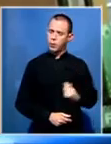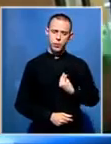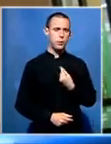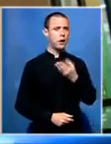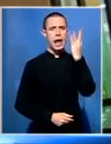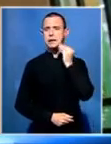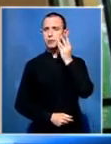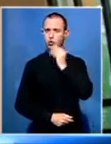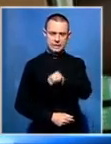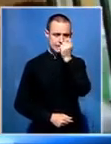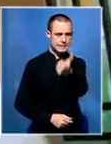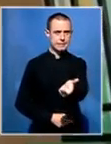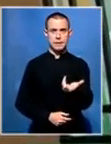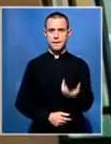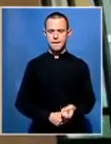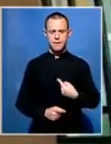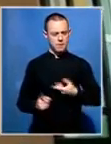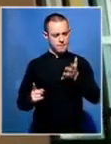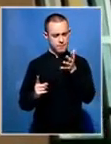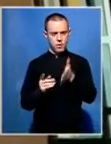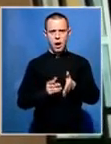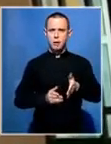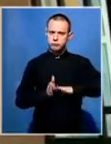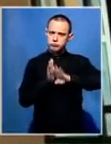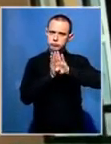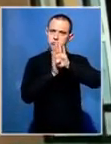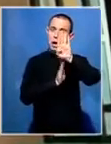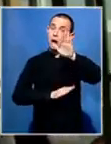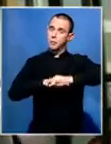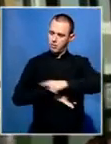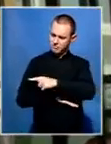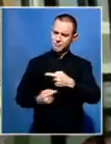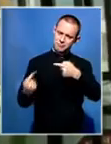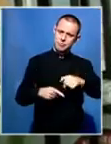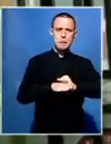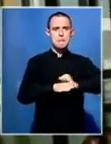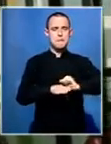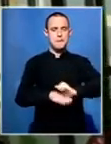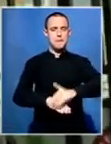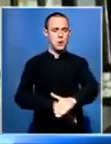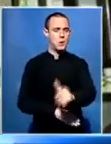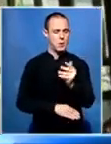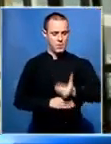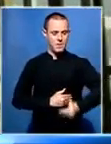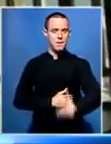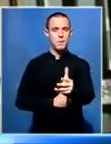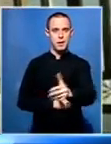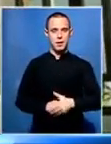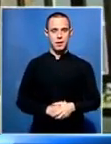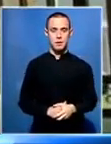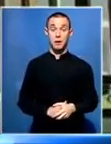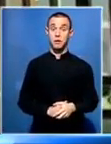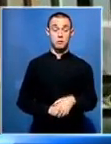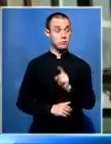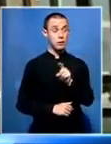still have a lot to improve, but it's going back to the drawing board. We're taking this with the experience and